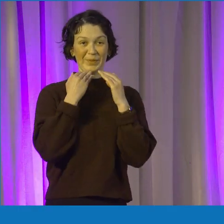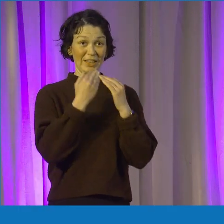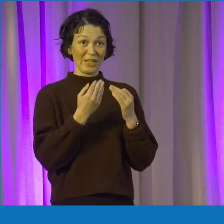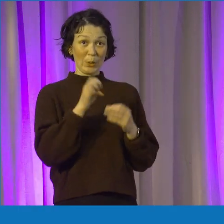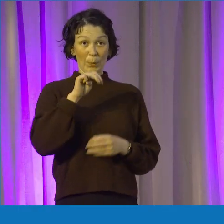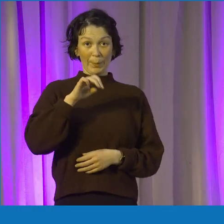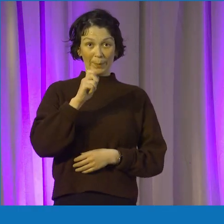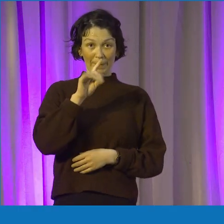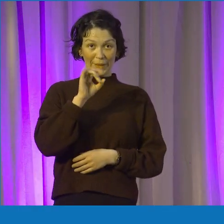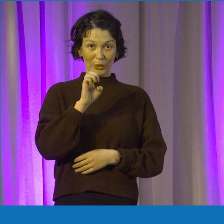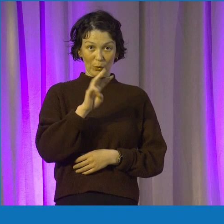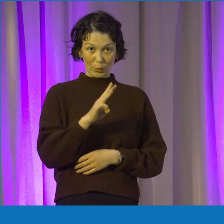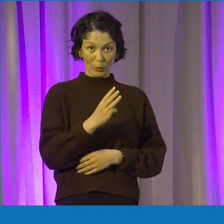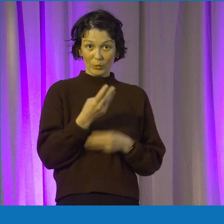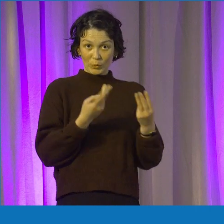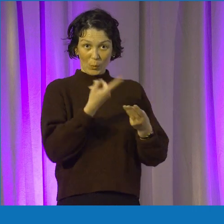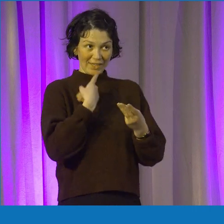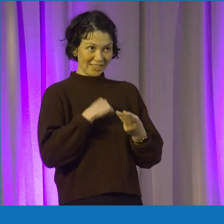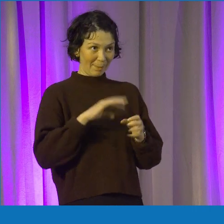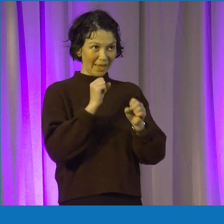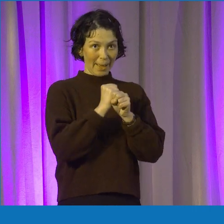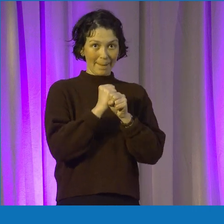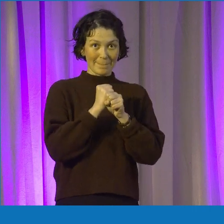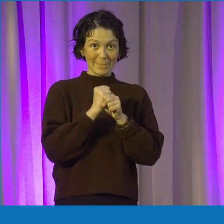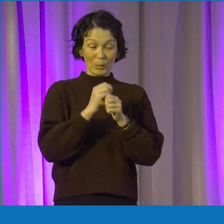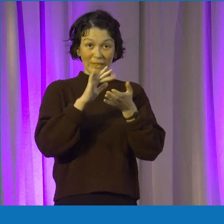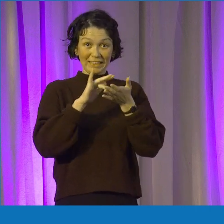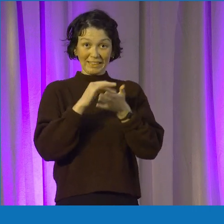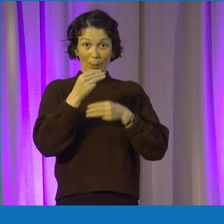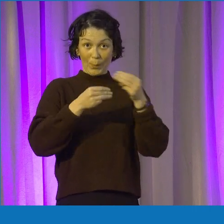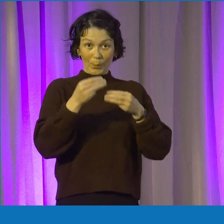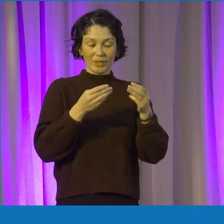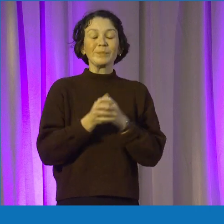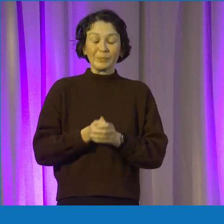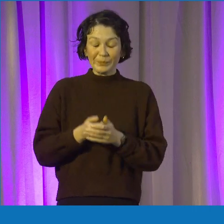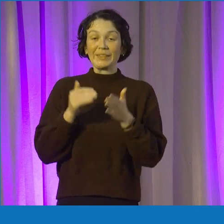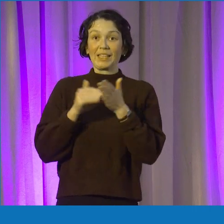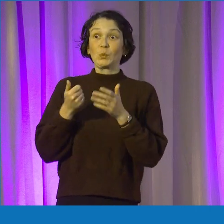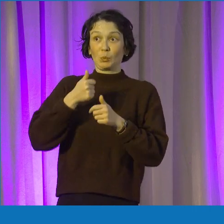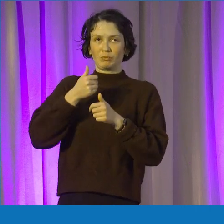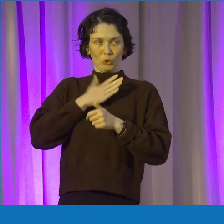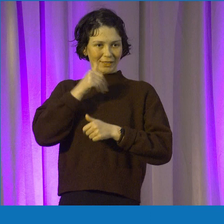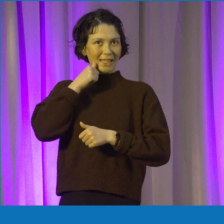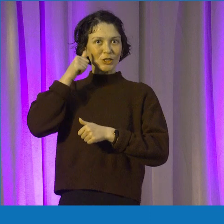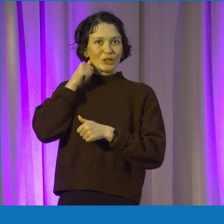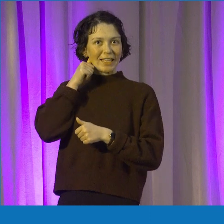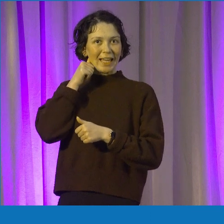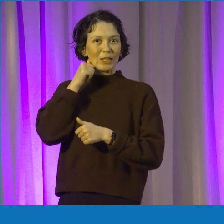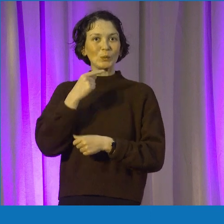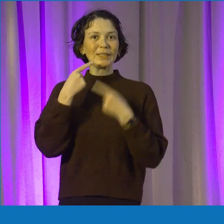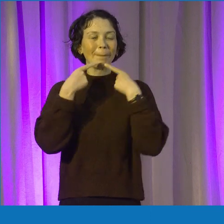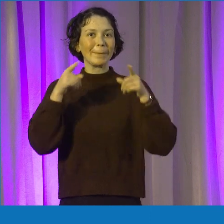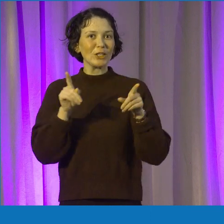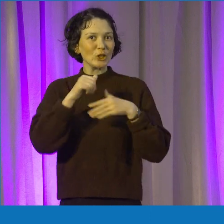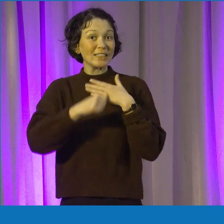so it happened there. Actually, yesterday, I think it was, was the pitching day. So it's essentially just a